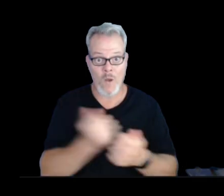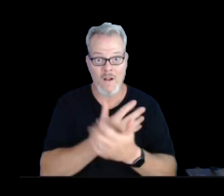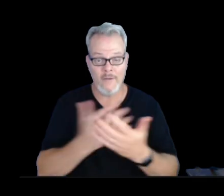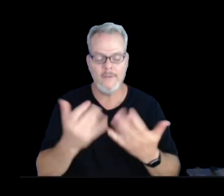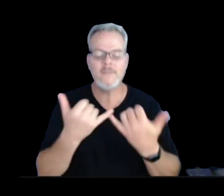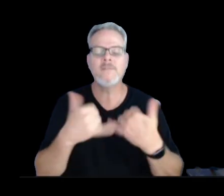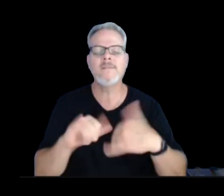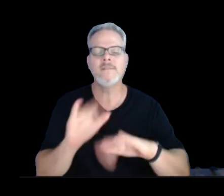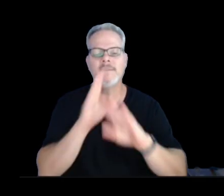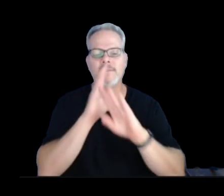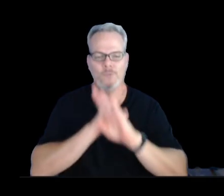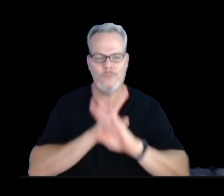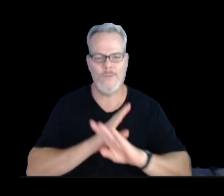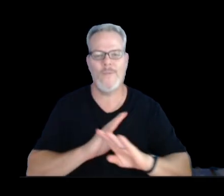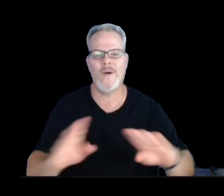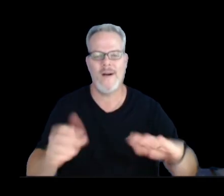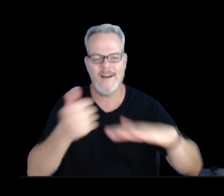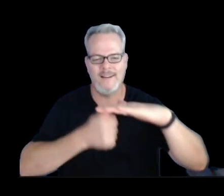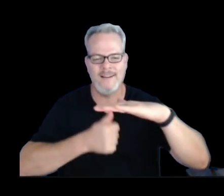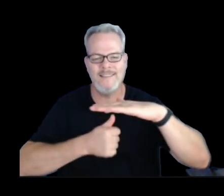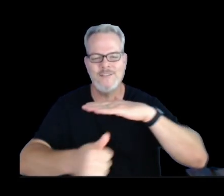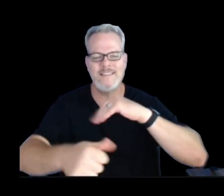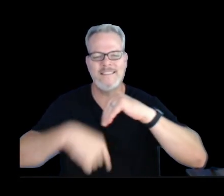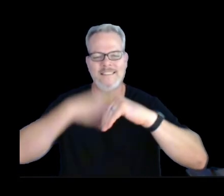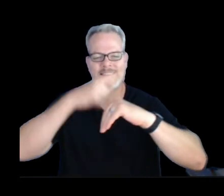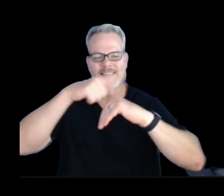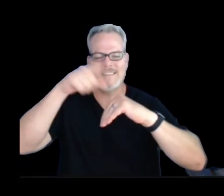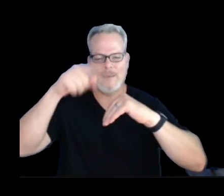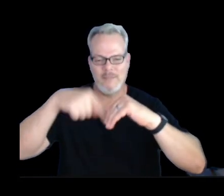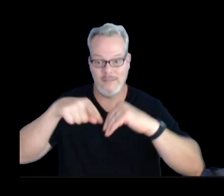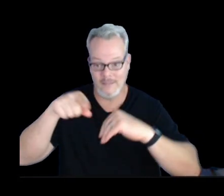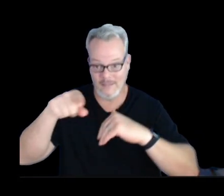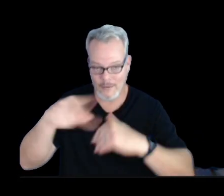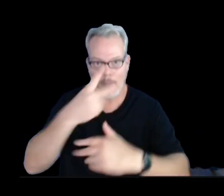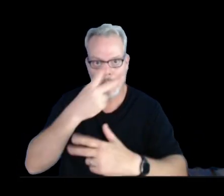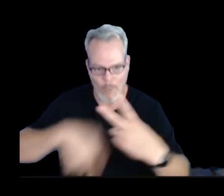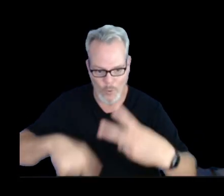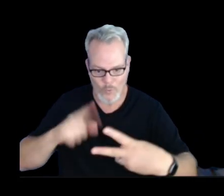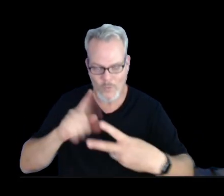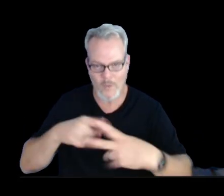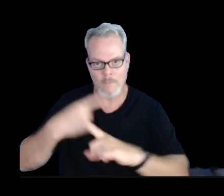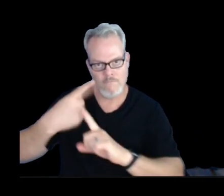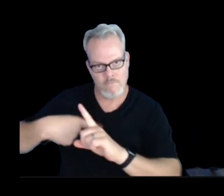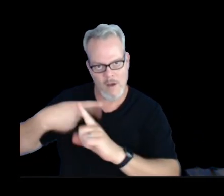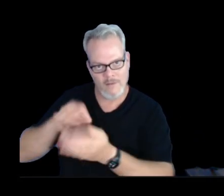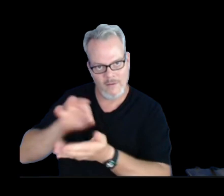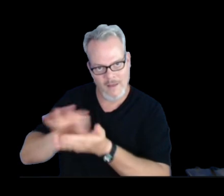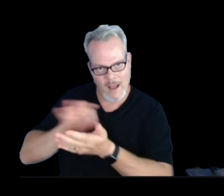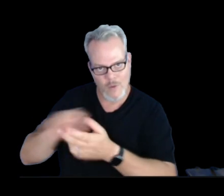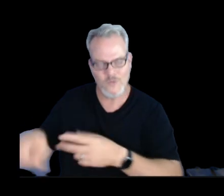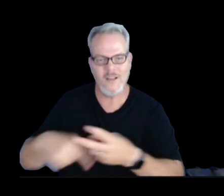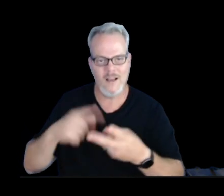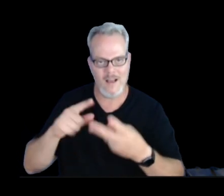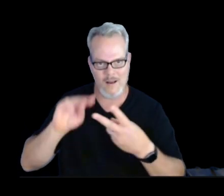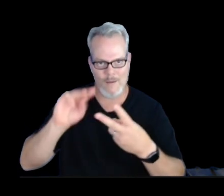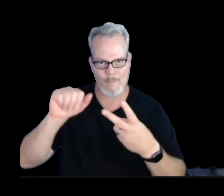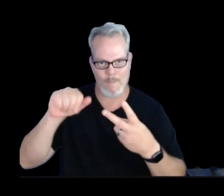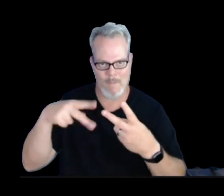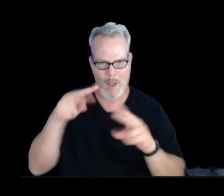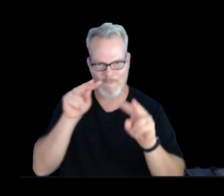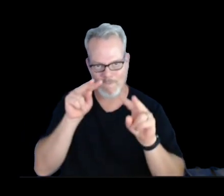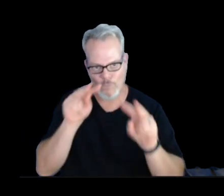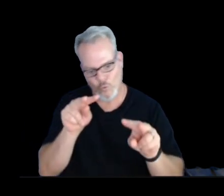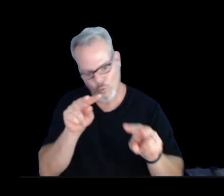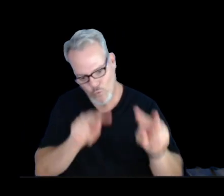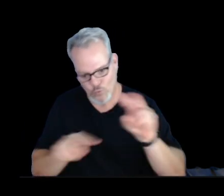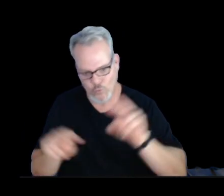very few earthquakes. In map view and in monthly counts here, continuing a pattern that's typical following the 2022